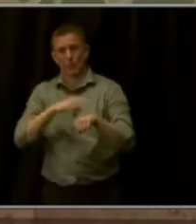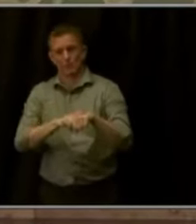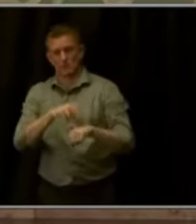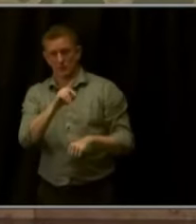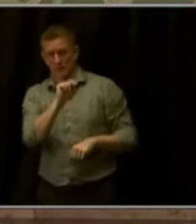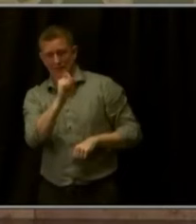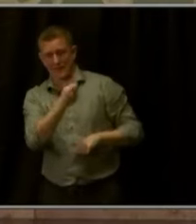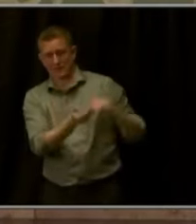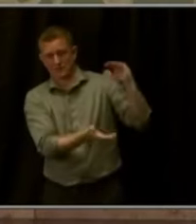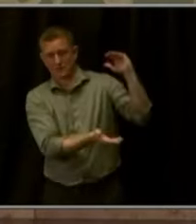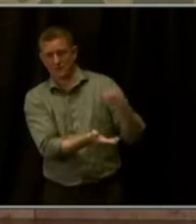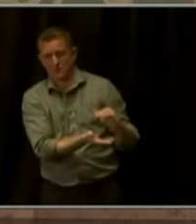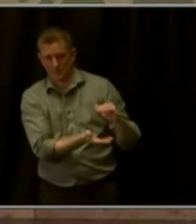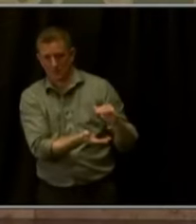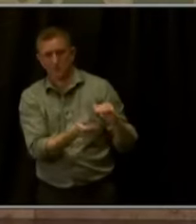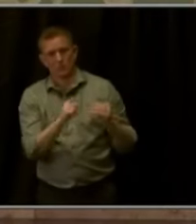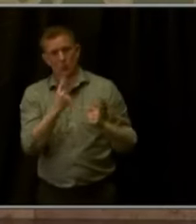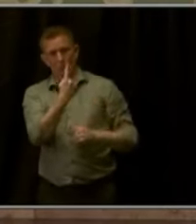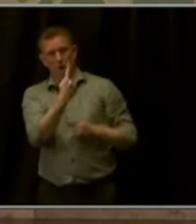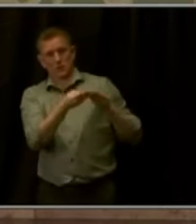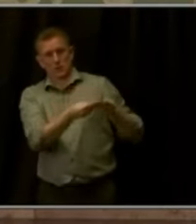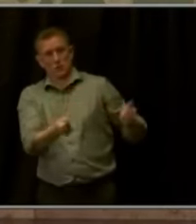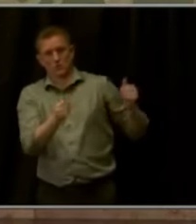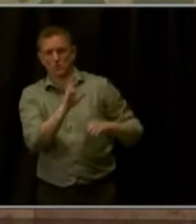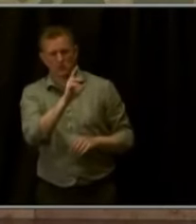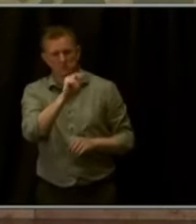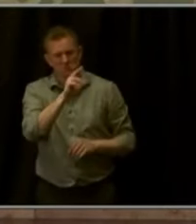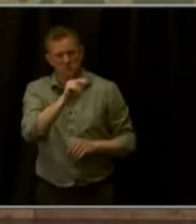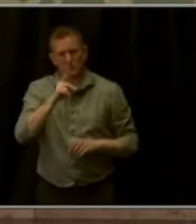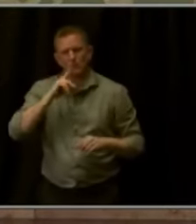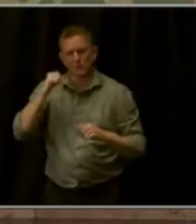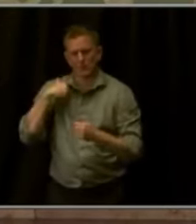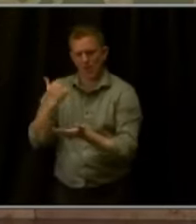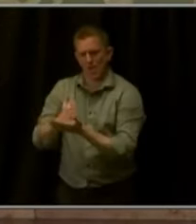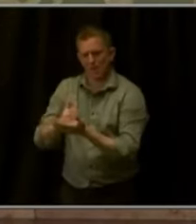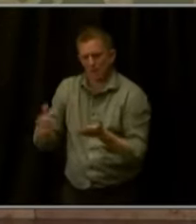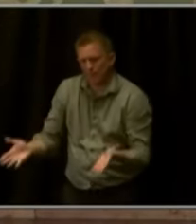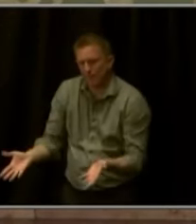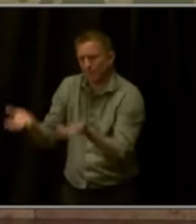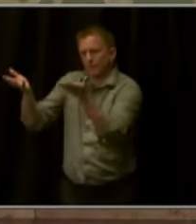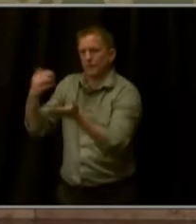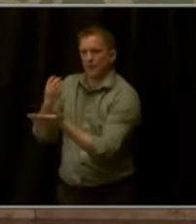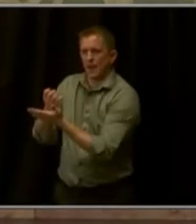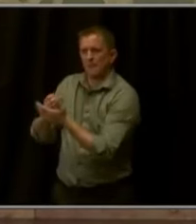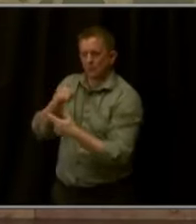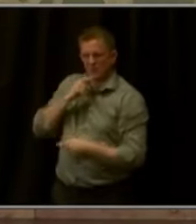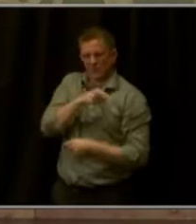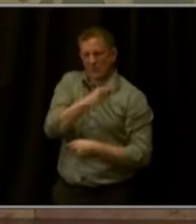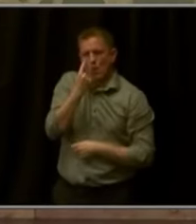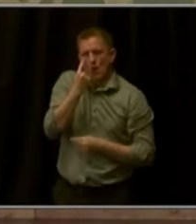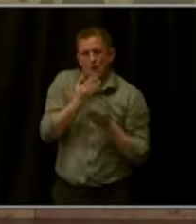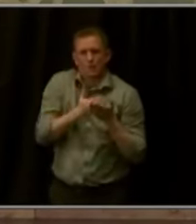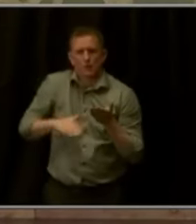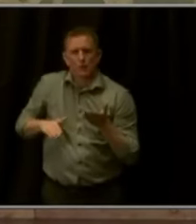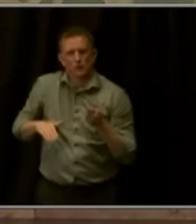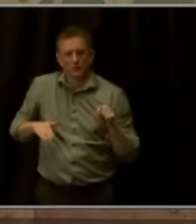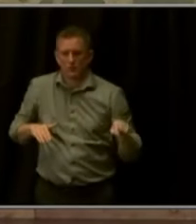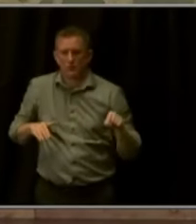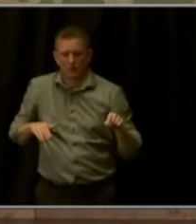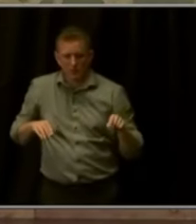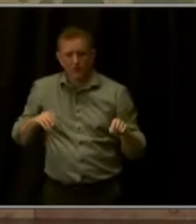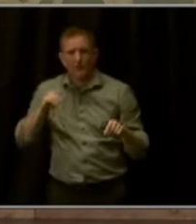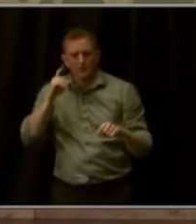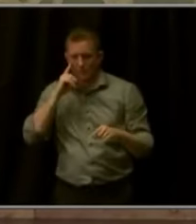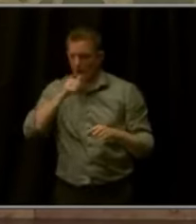But to spur continued growth, it should be part, part of any significant progressive reforms to taper refund